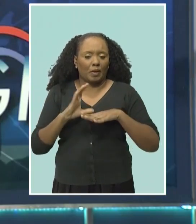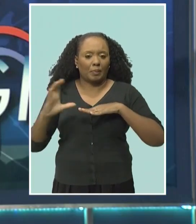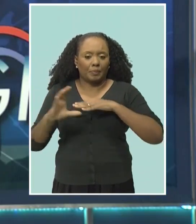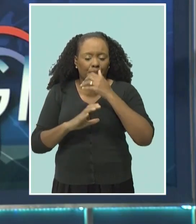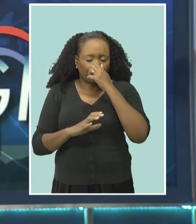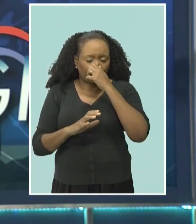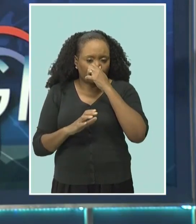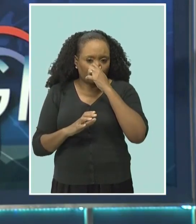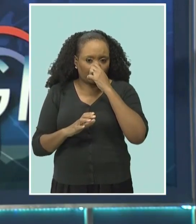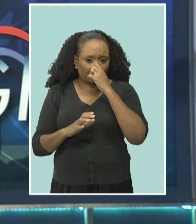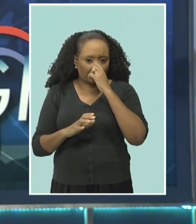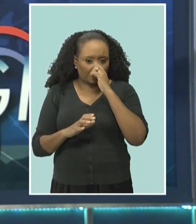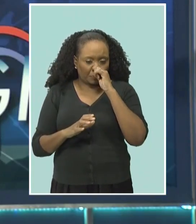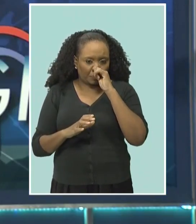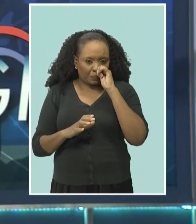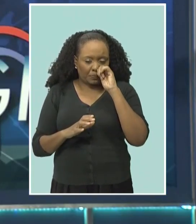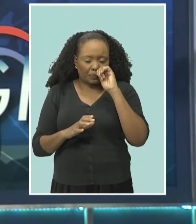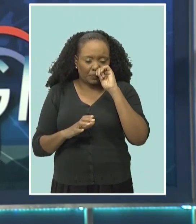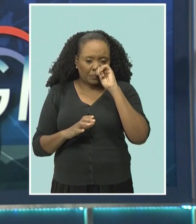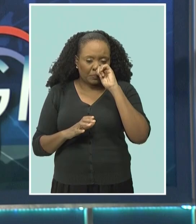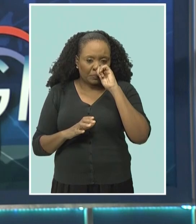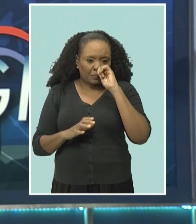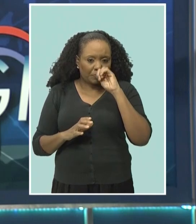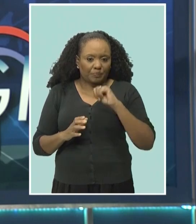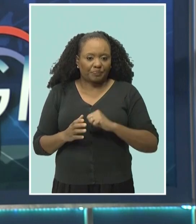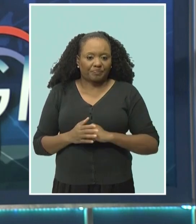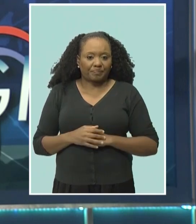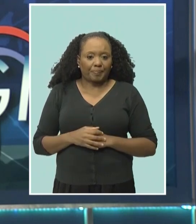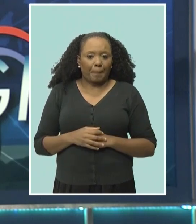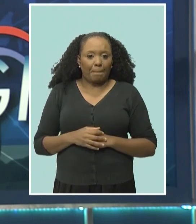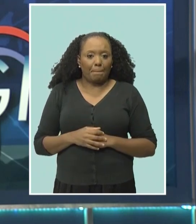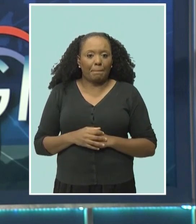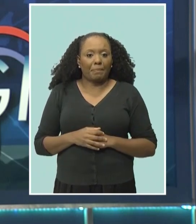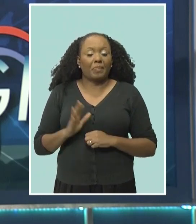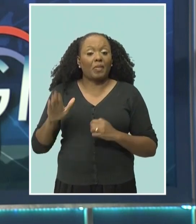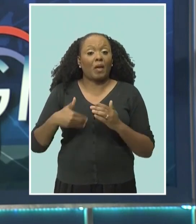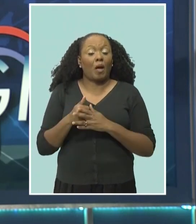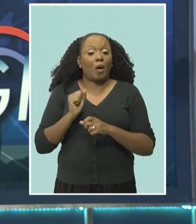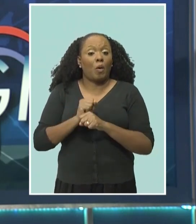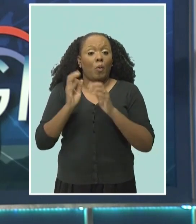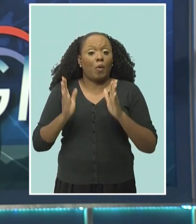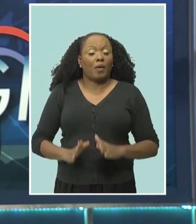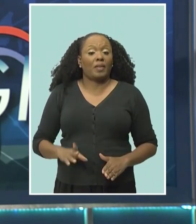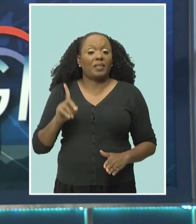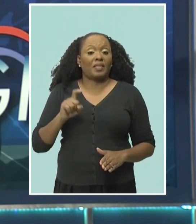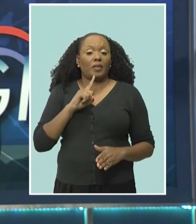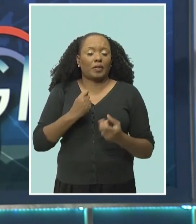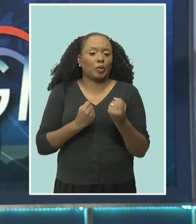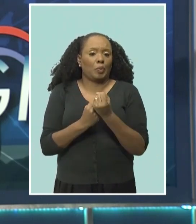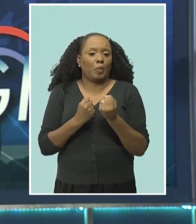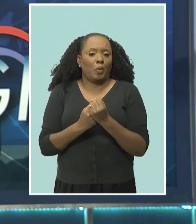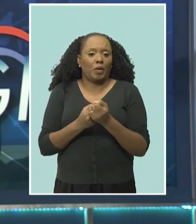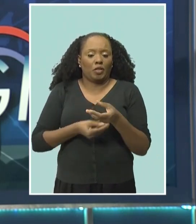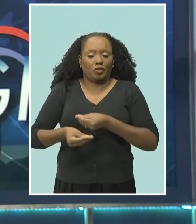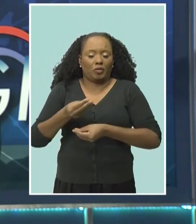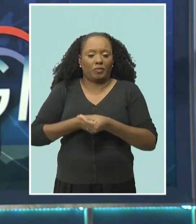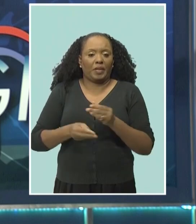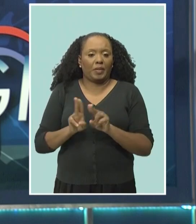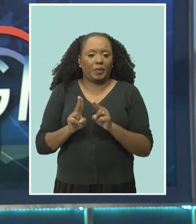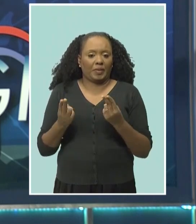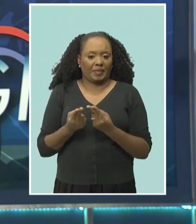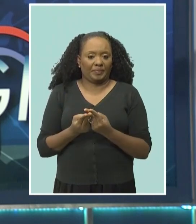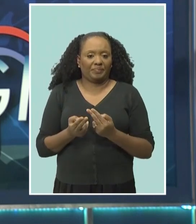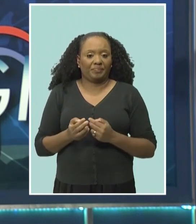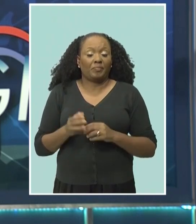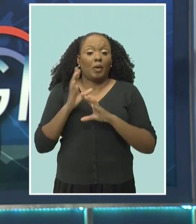There's a call for all workers to recommit to their unions given the threat the trade union movement is facing. It has come from President of the Barbados Union